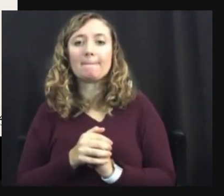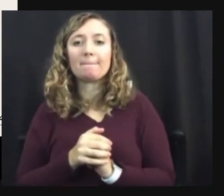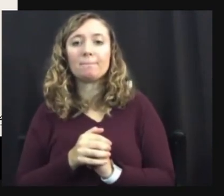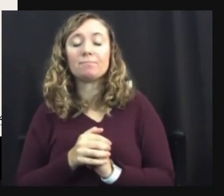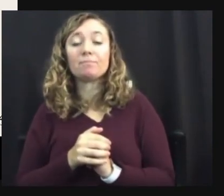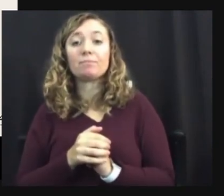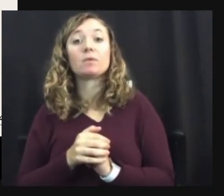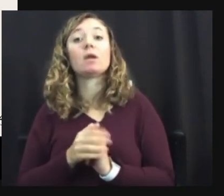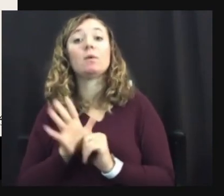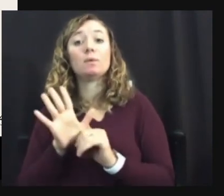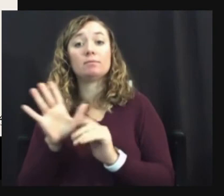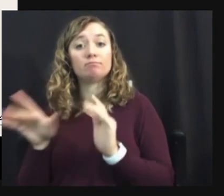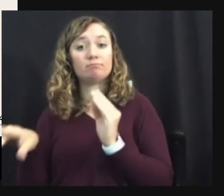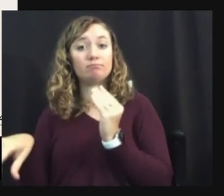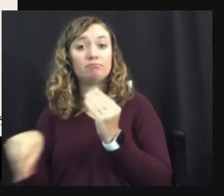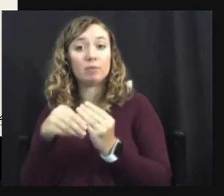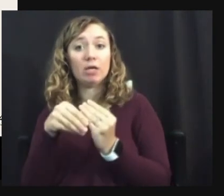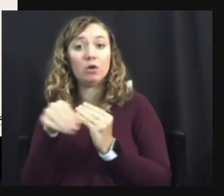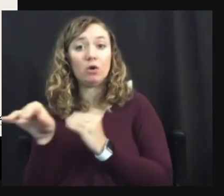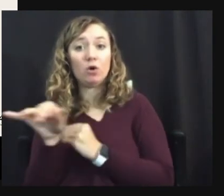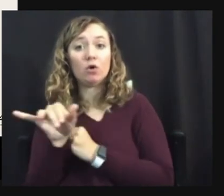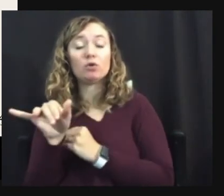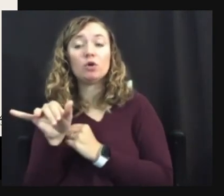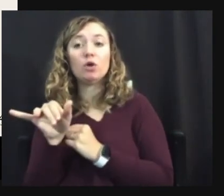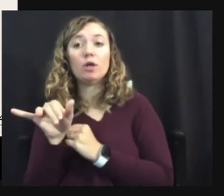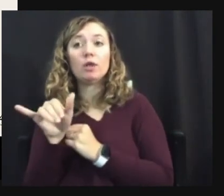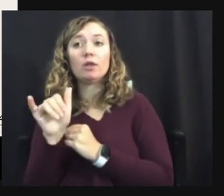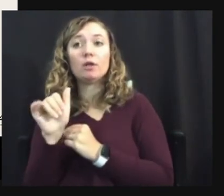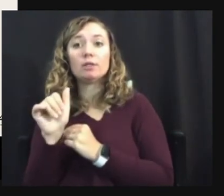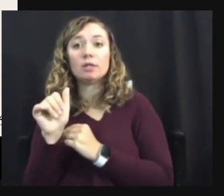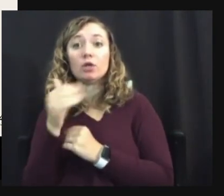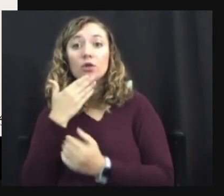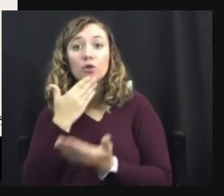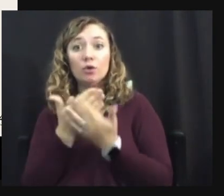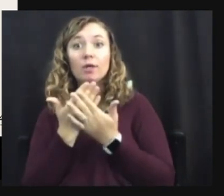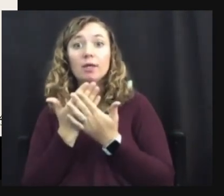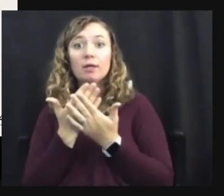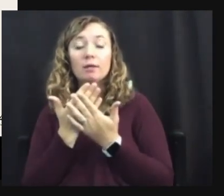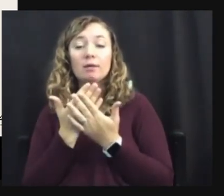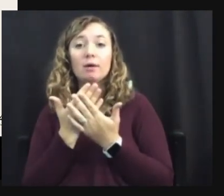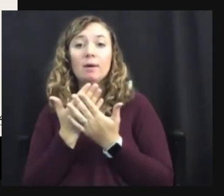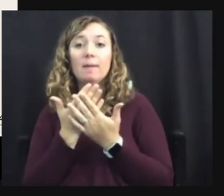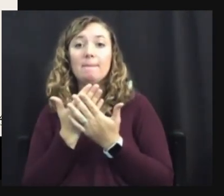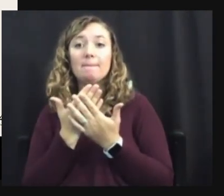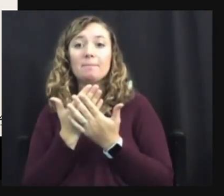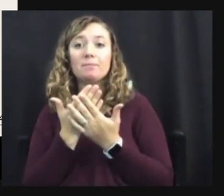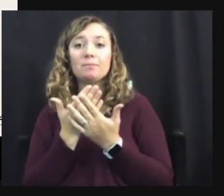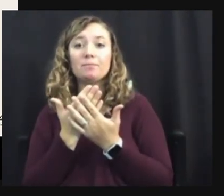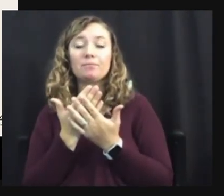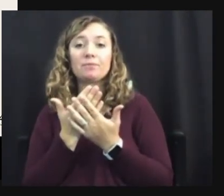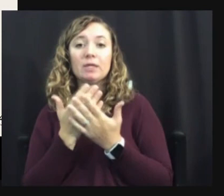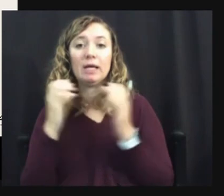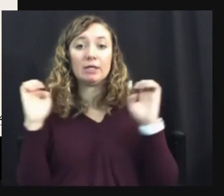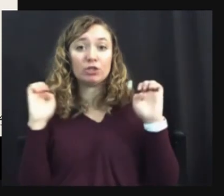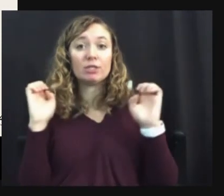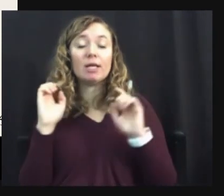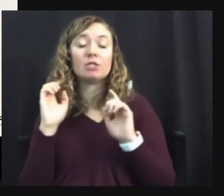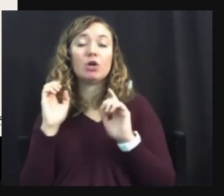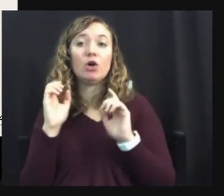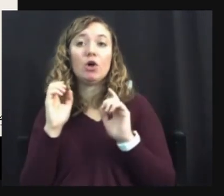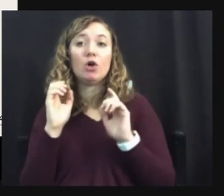that, uh, that there's a, a lovely exercise on the neuroclastic website. Where